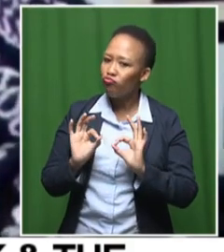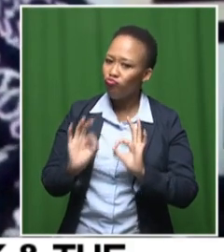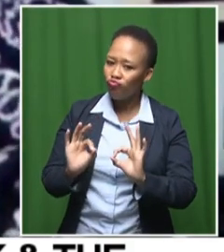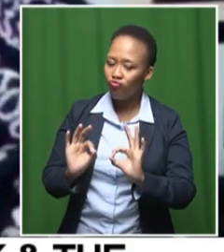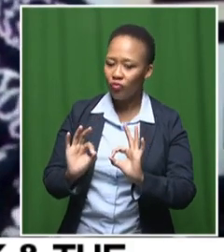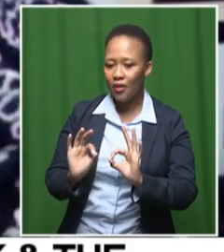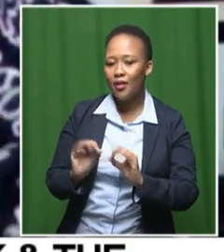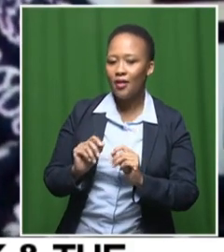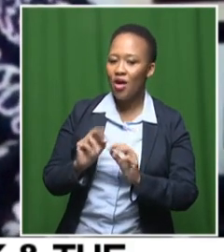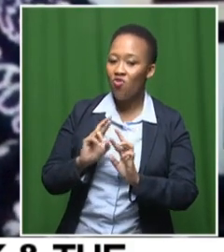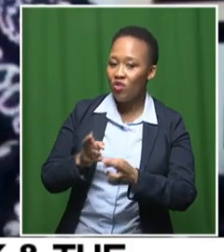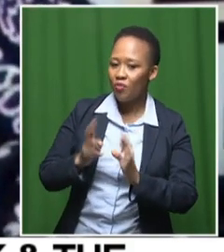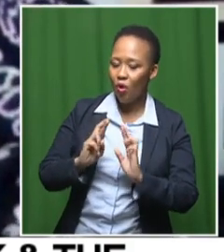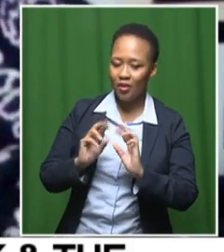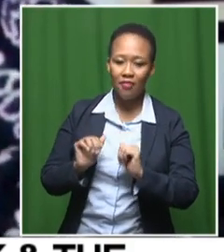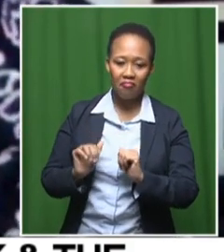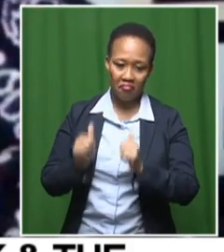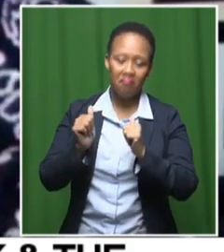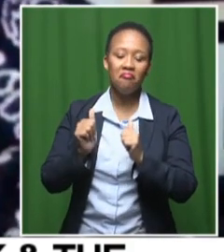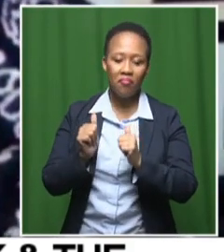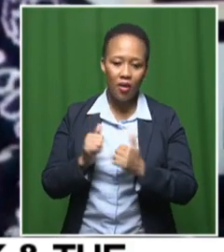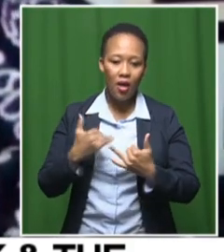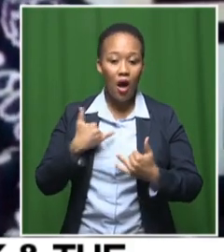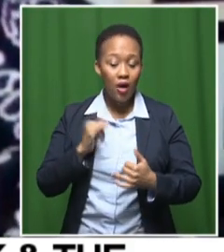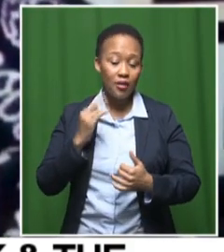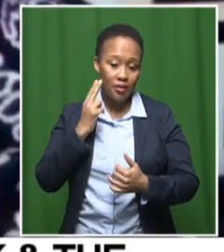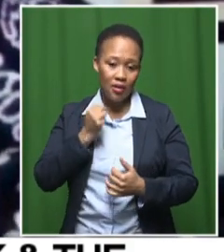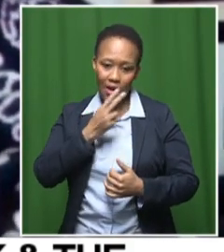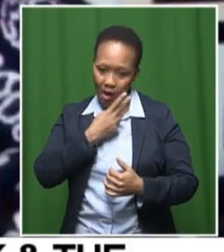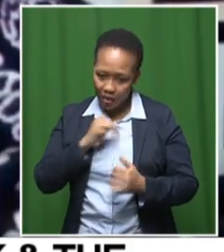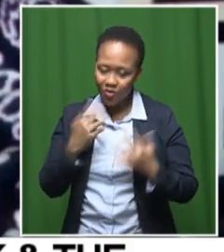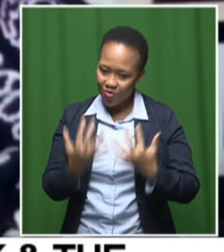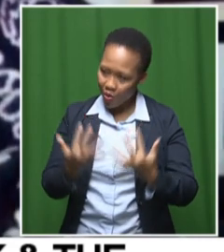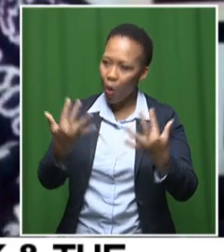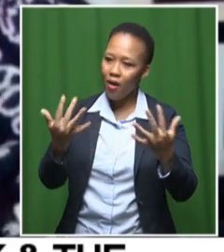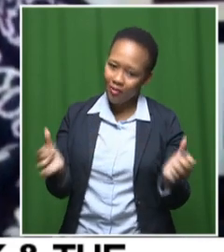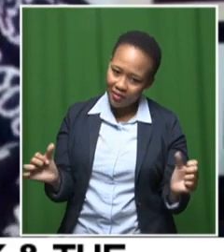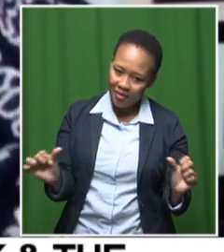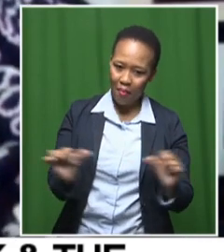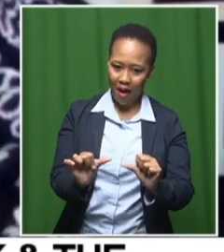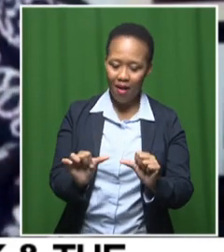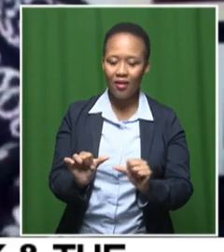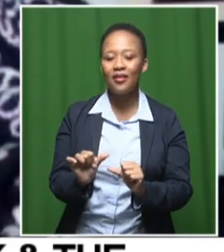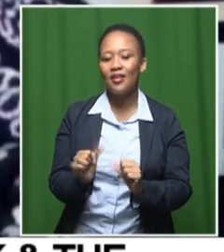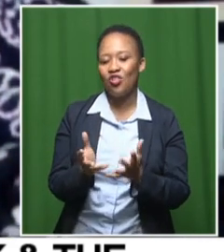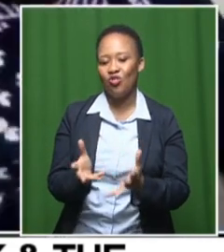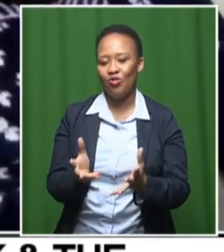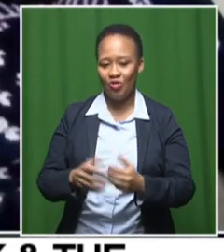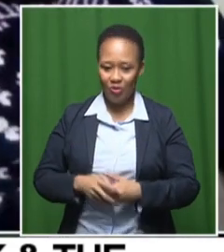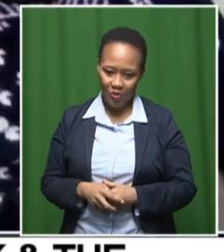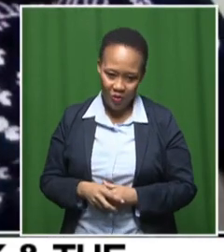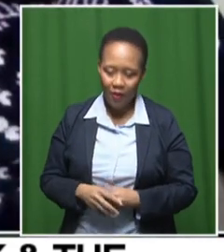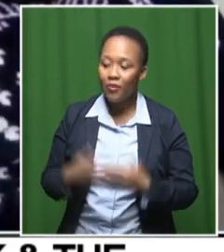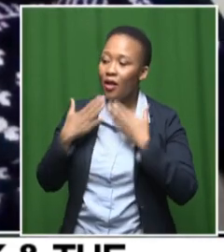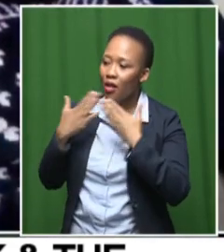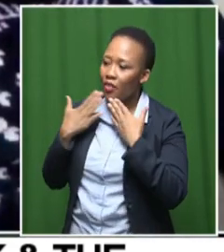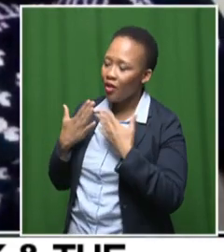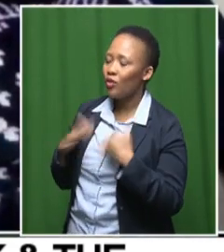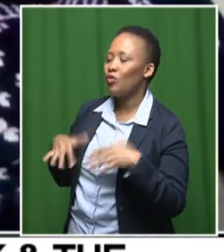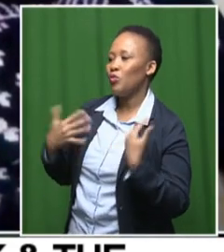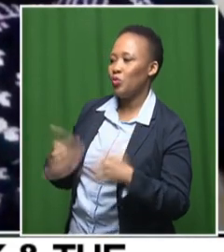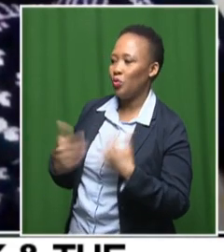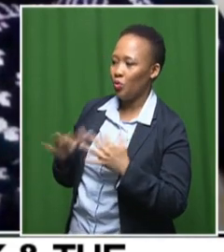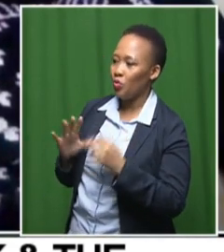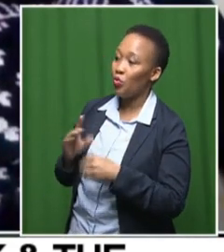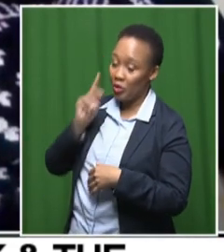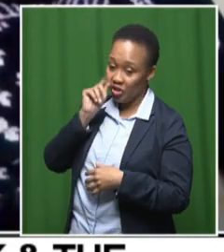lovely to have audiences back in a space, in a theater space. All right. Thank you so much, gentlemen. Good luck with